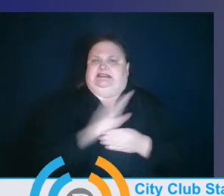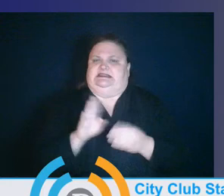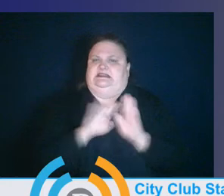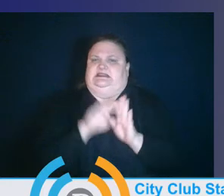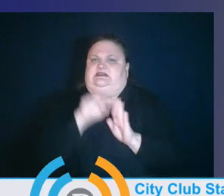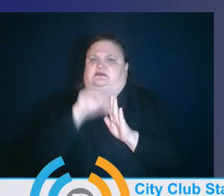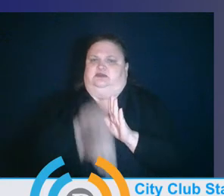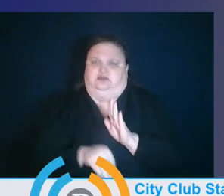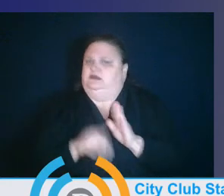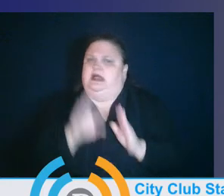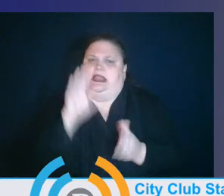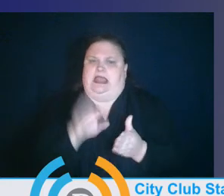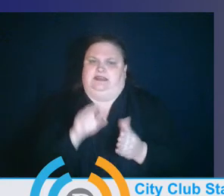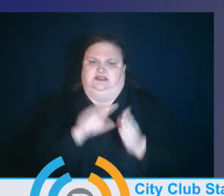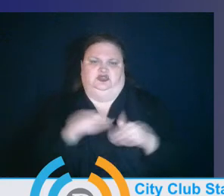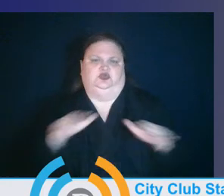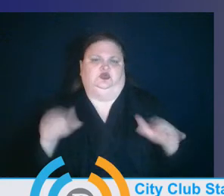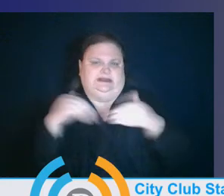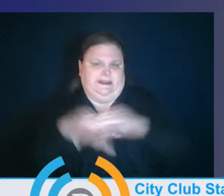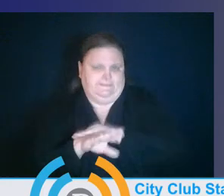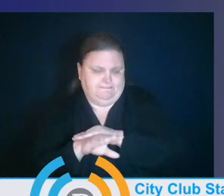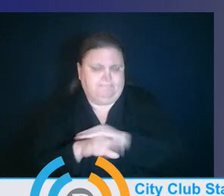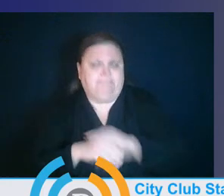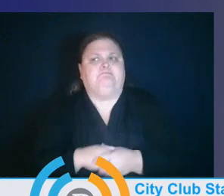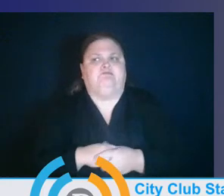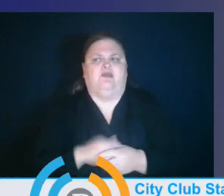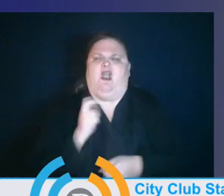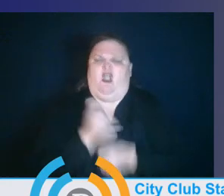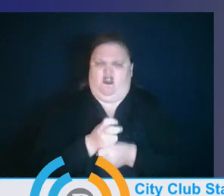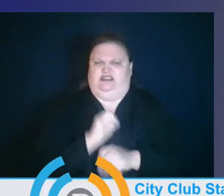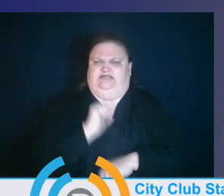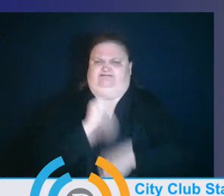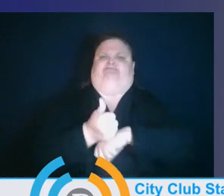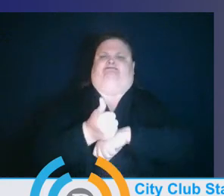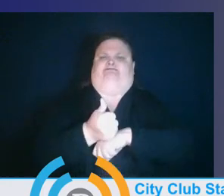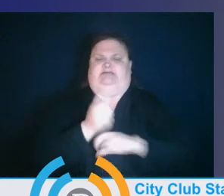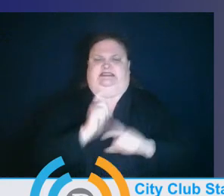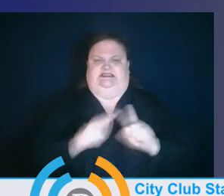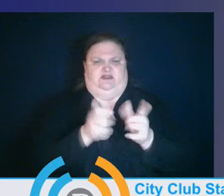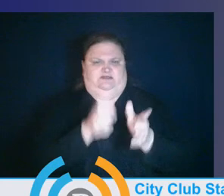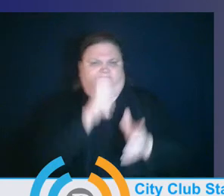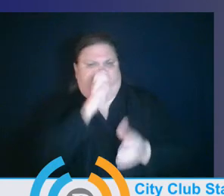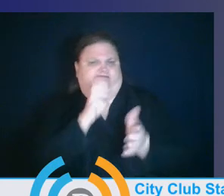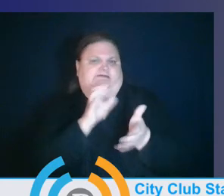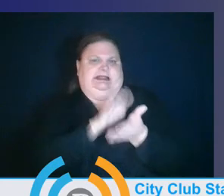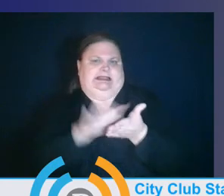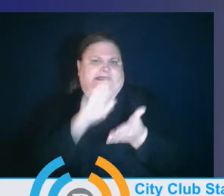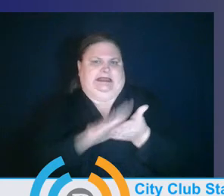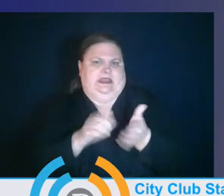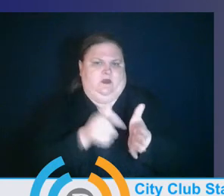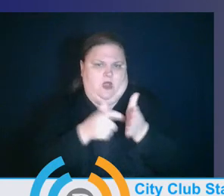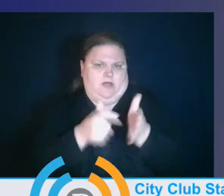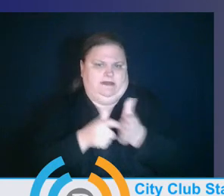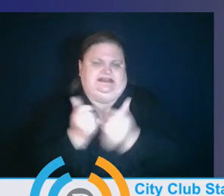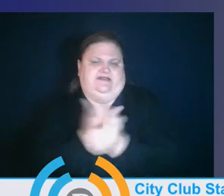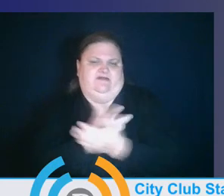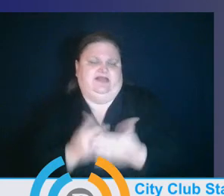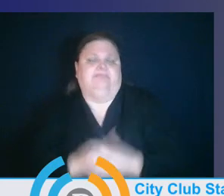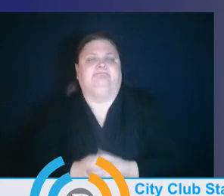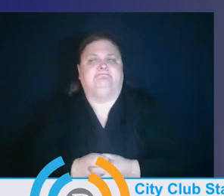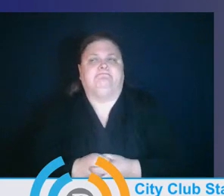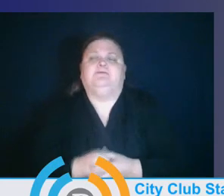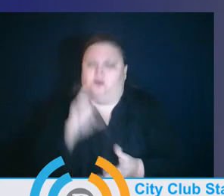a lot of extra work to implement these requirements. I would say what we've seen is programs that have little or no public funds